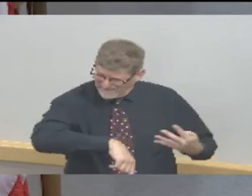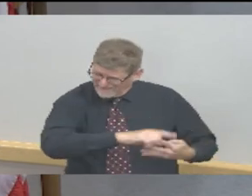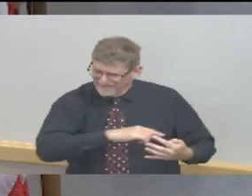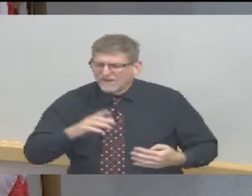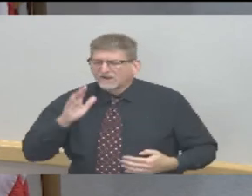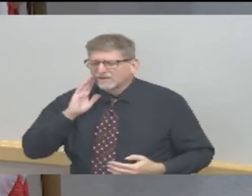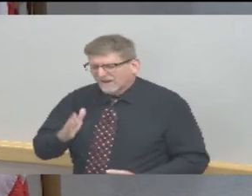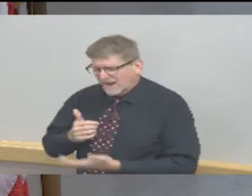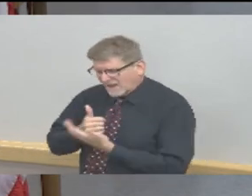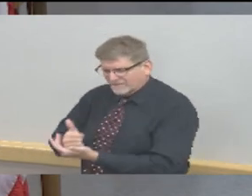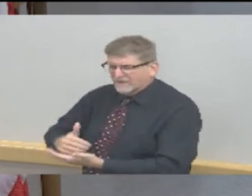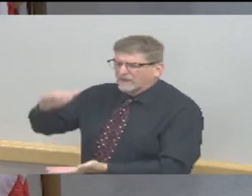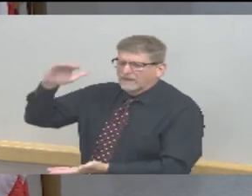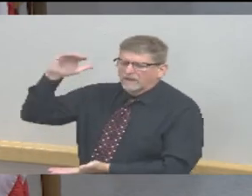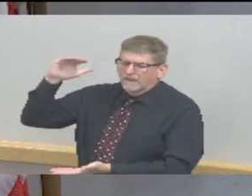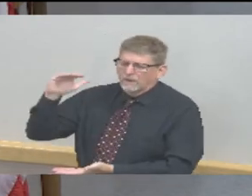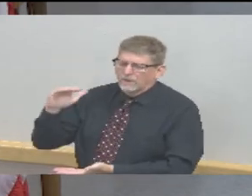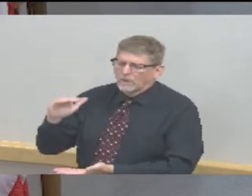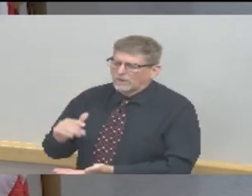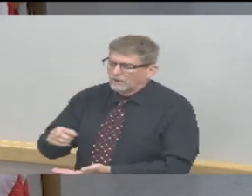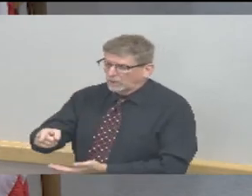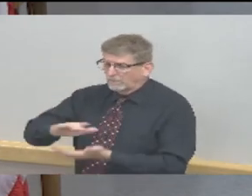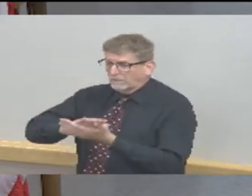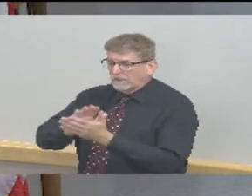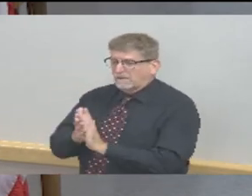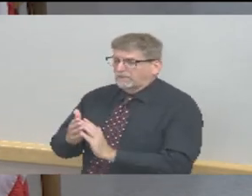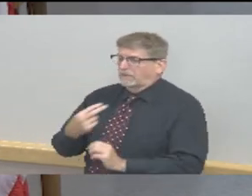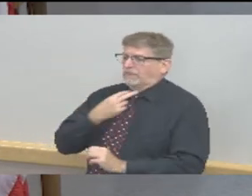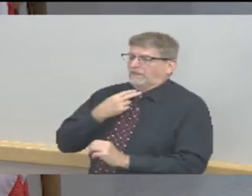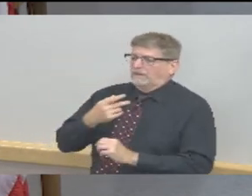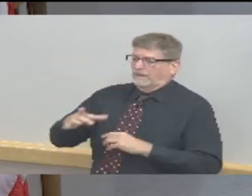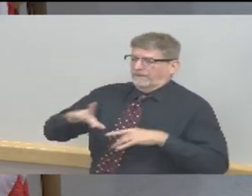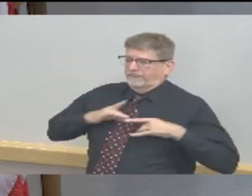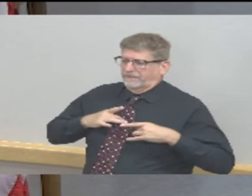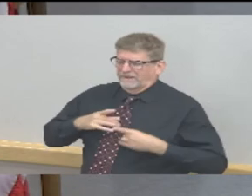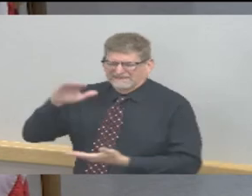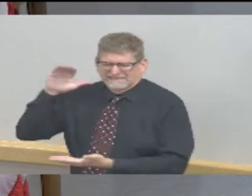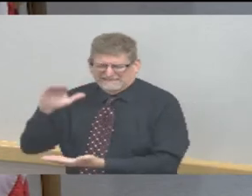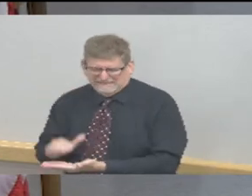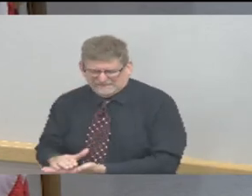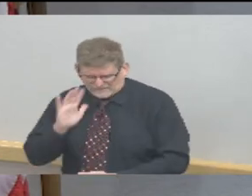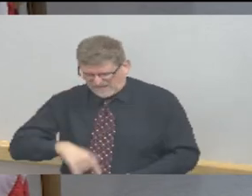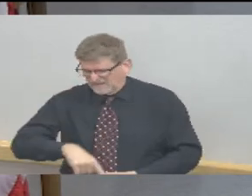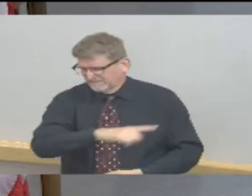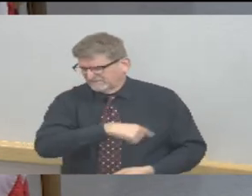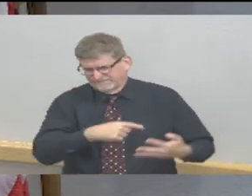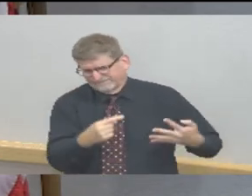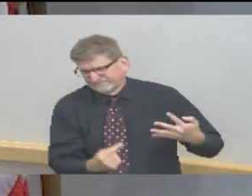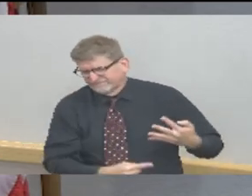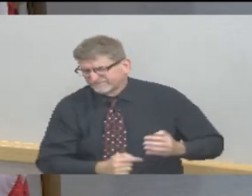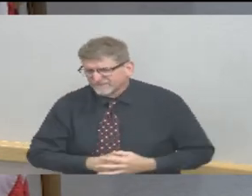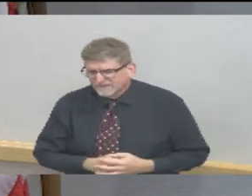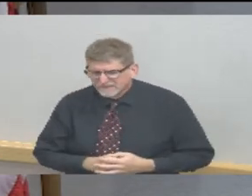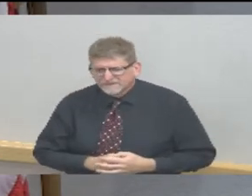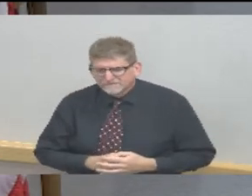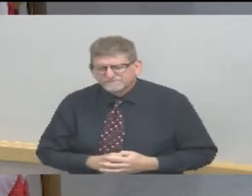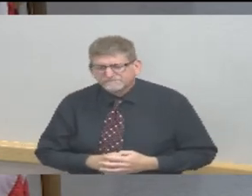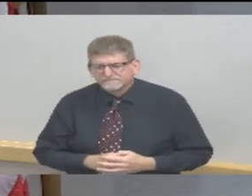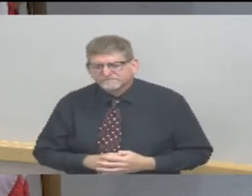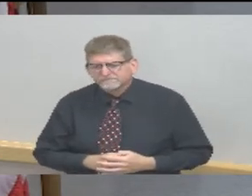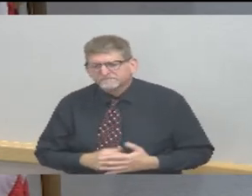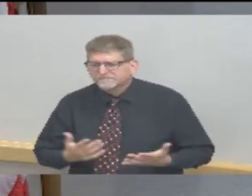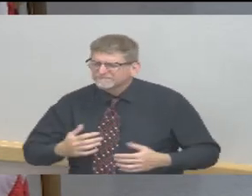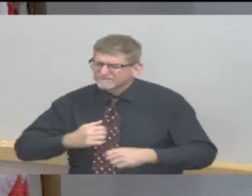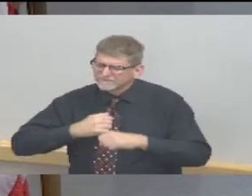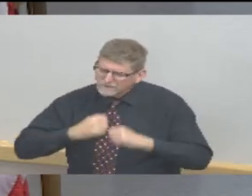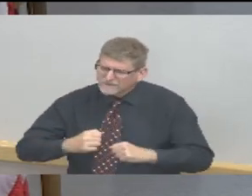a victim of the of the virus. And again this is more about protecting the people around you than it is protecting you. So it I'd be the